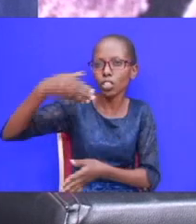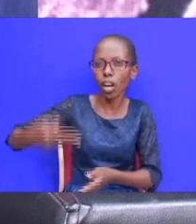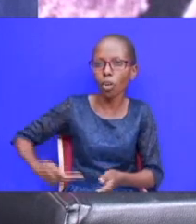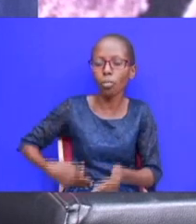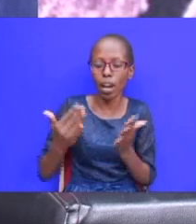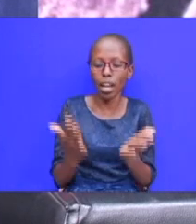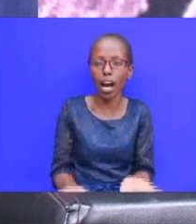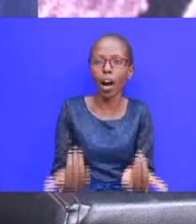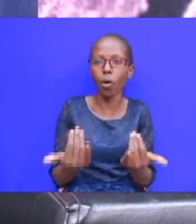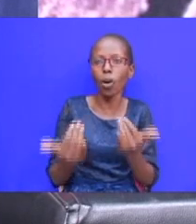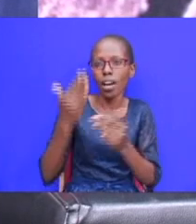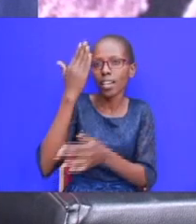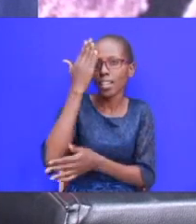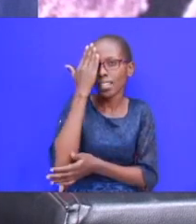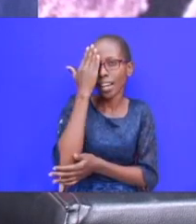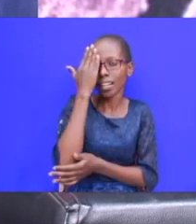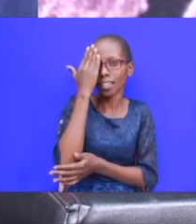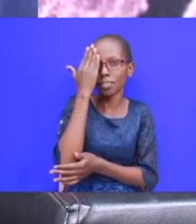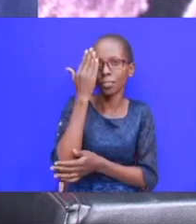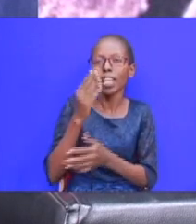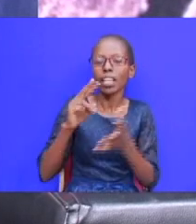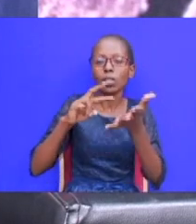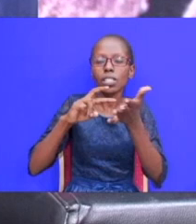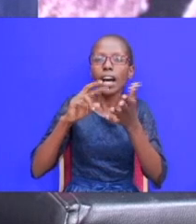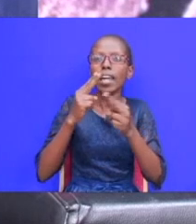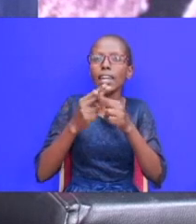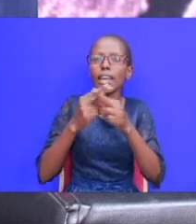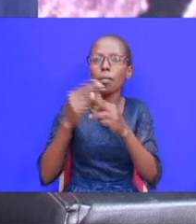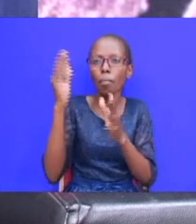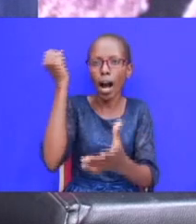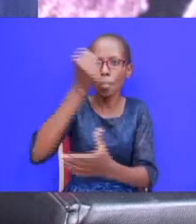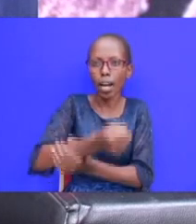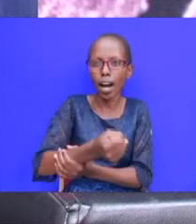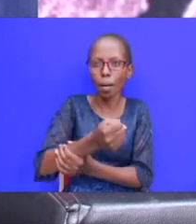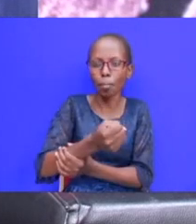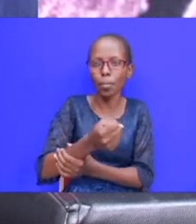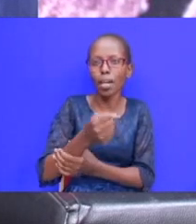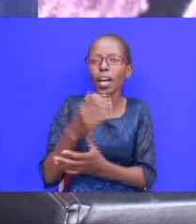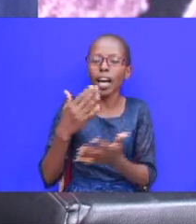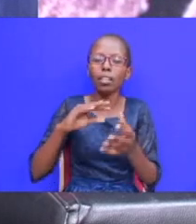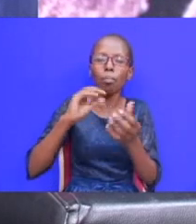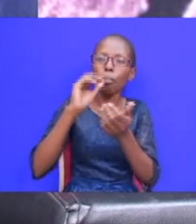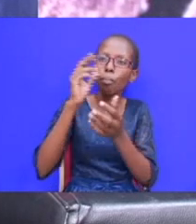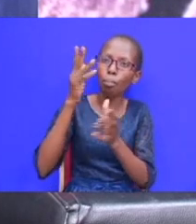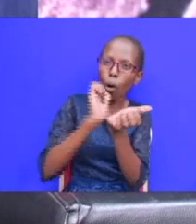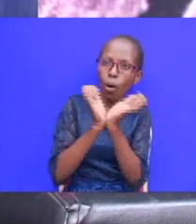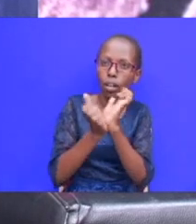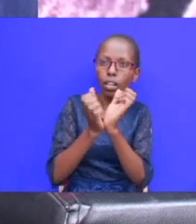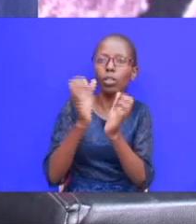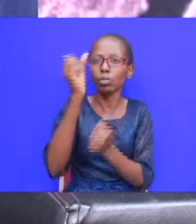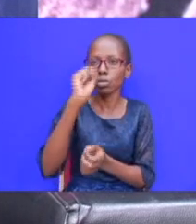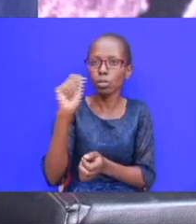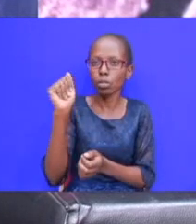why the difference who gave him the name there was a name abraham which came abraham there was a name paul or soul